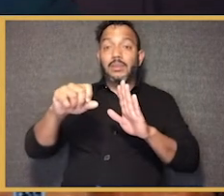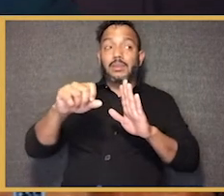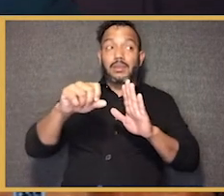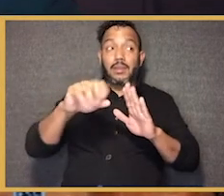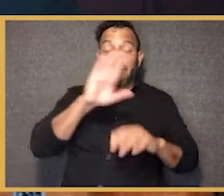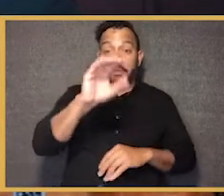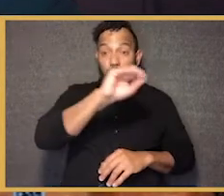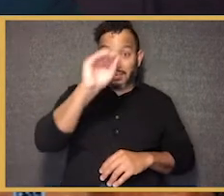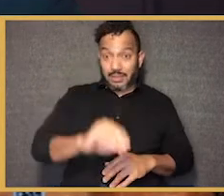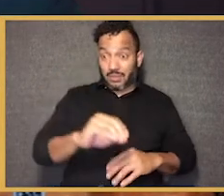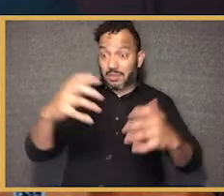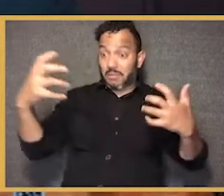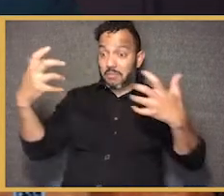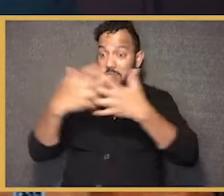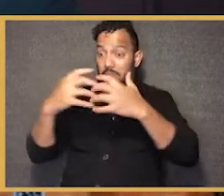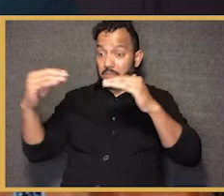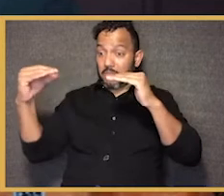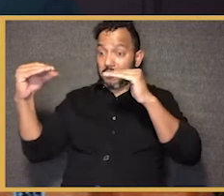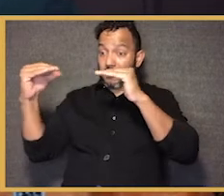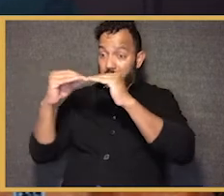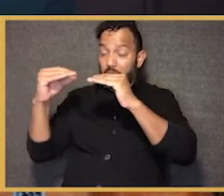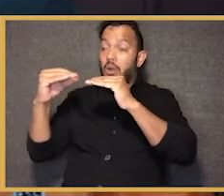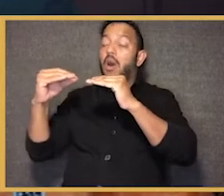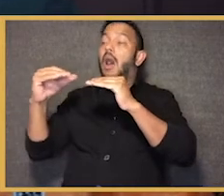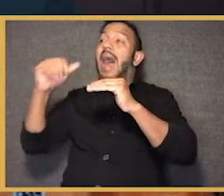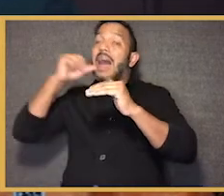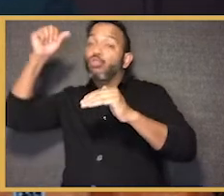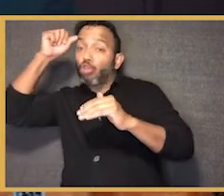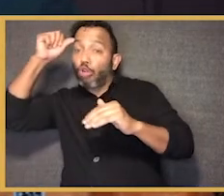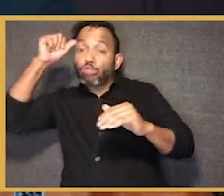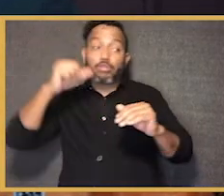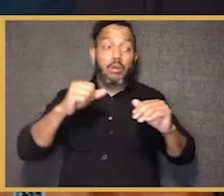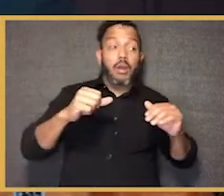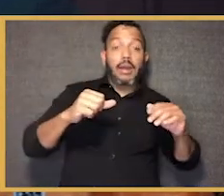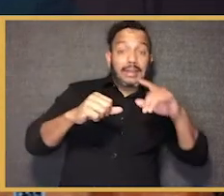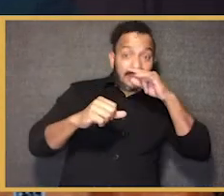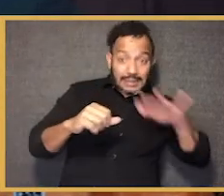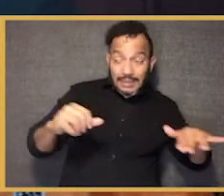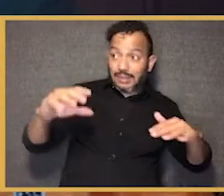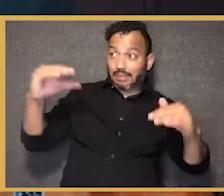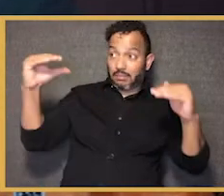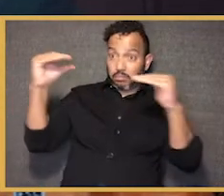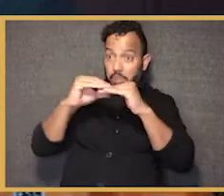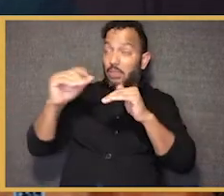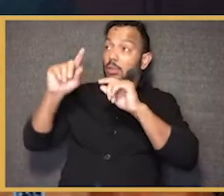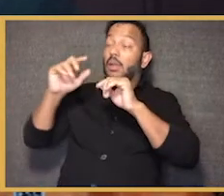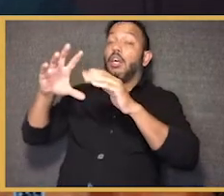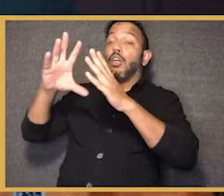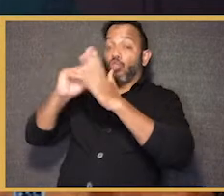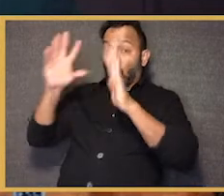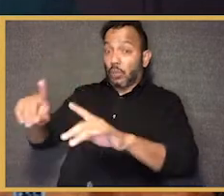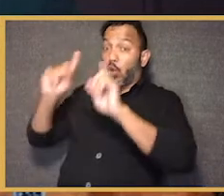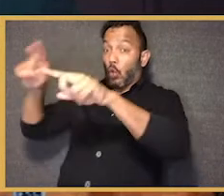matches the percentage of black and Latino young adults 18 to 24. Not a single state. And